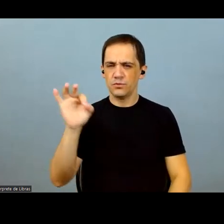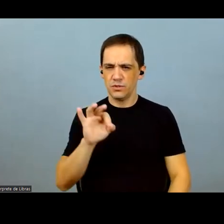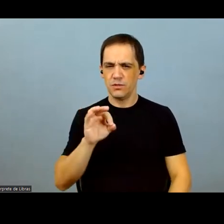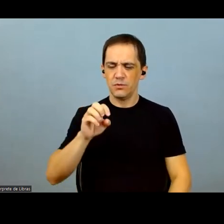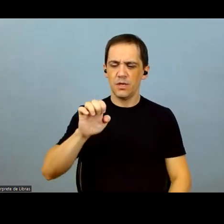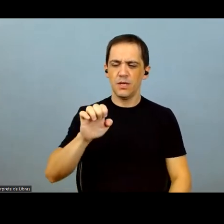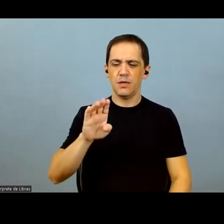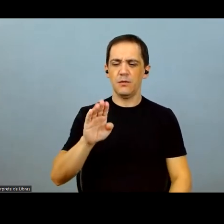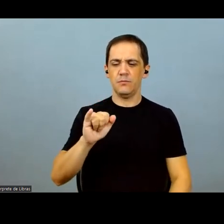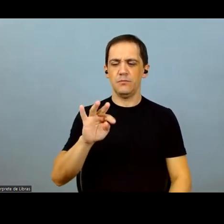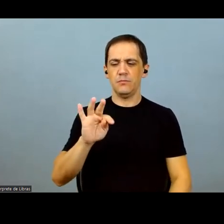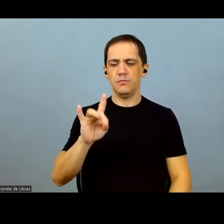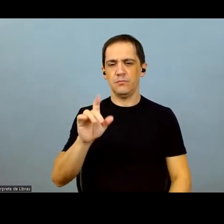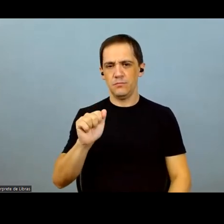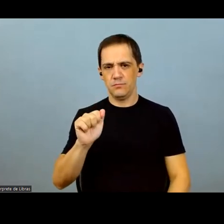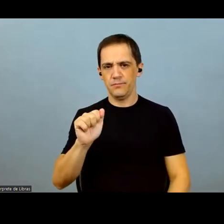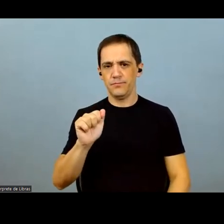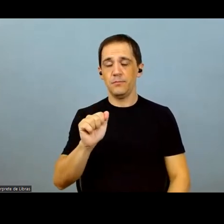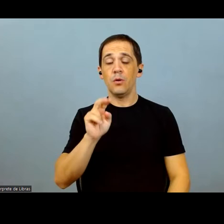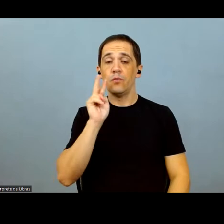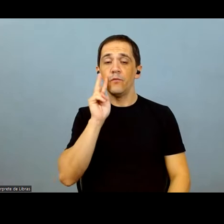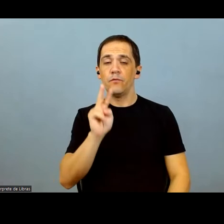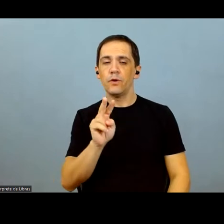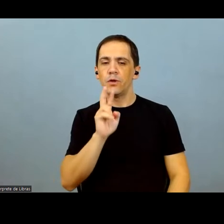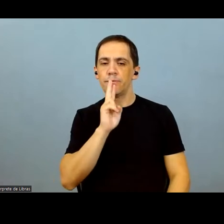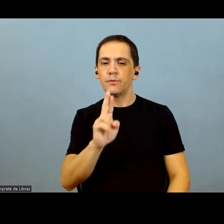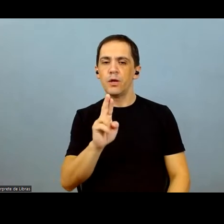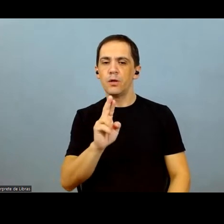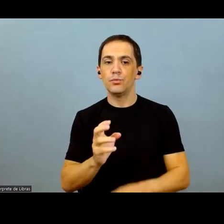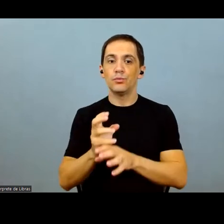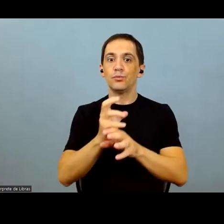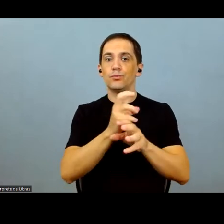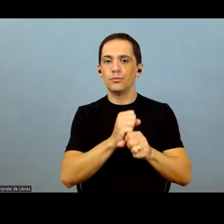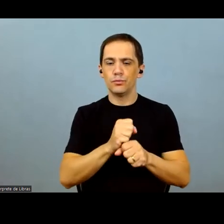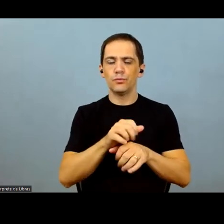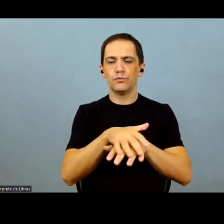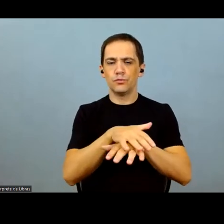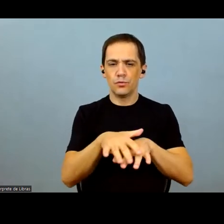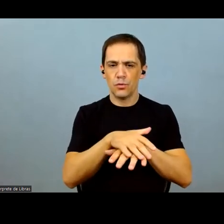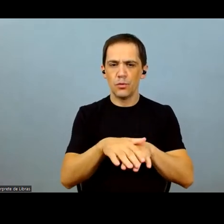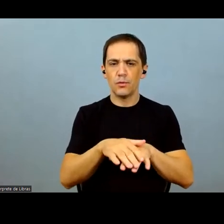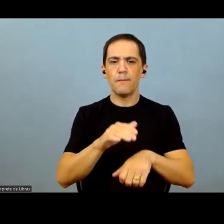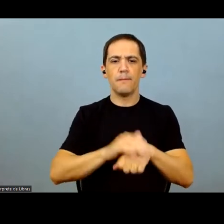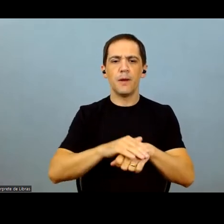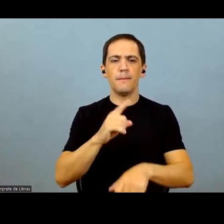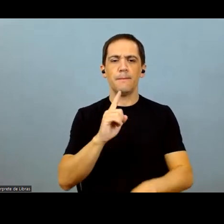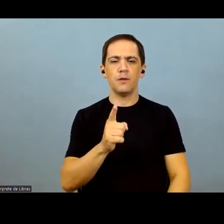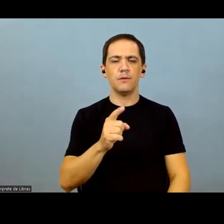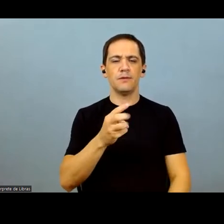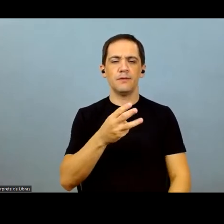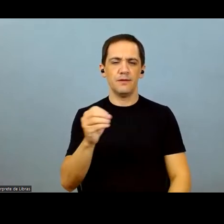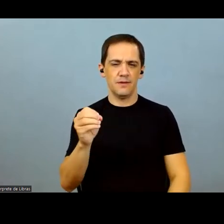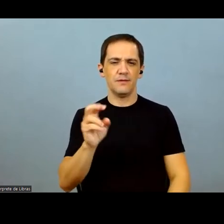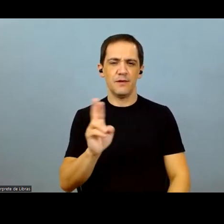in 21 and 22. Looking at the gross output of